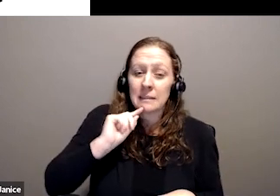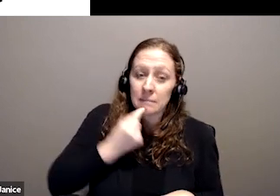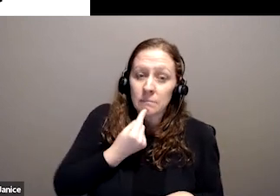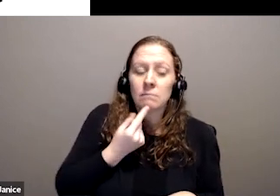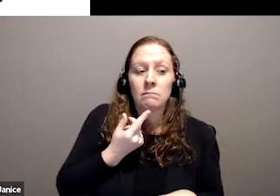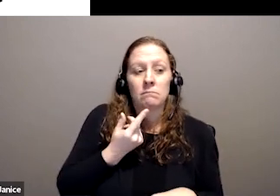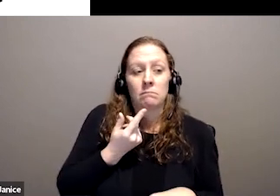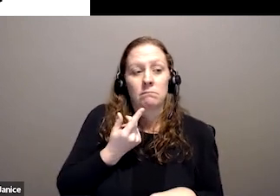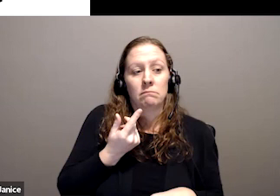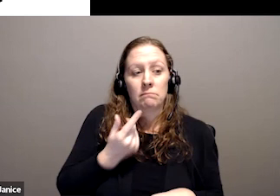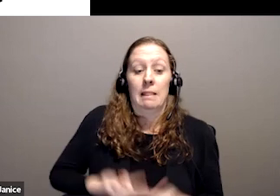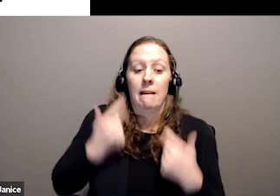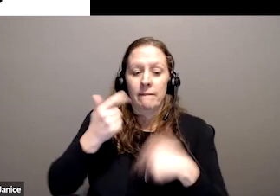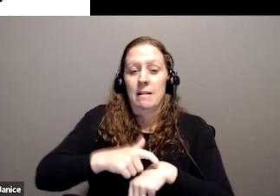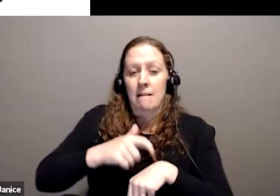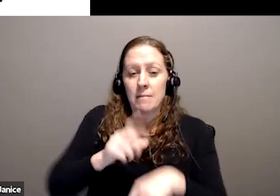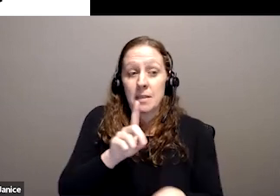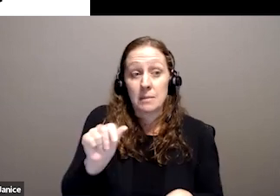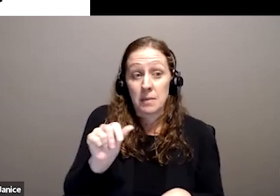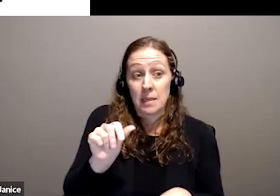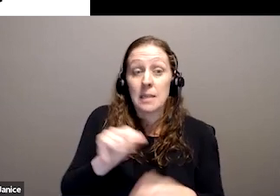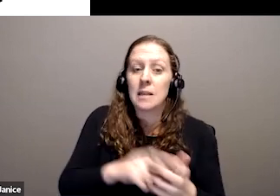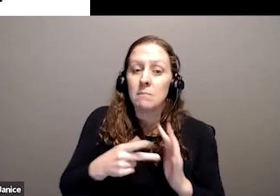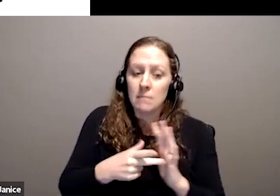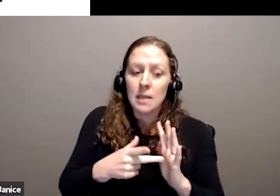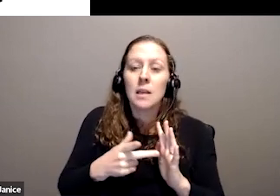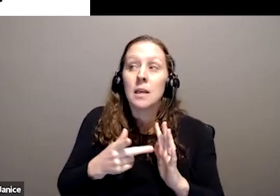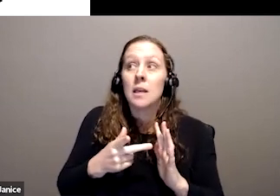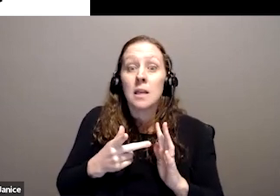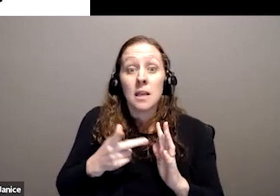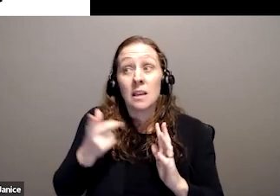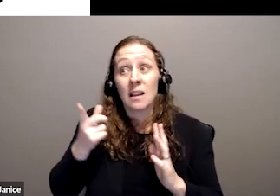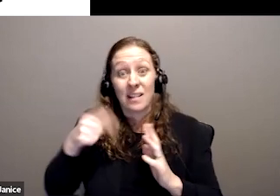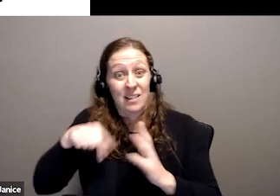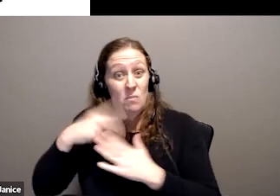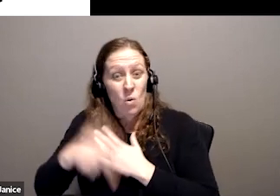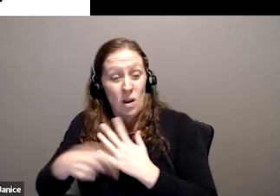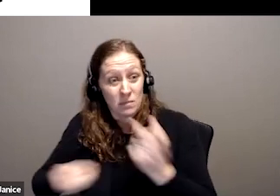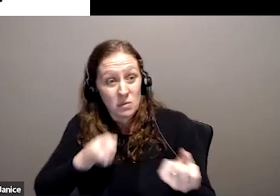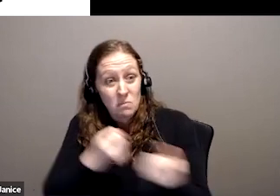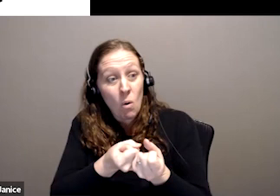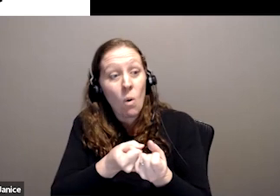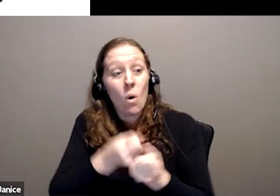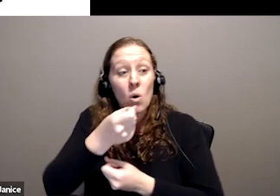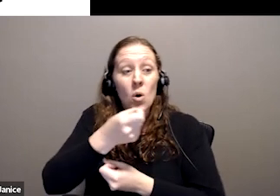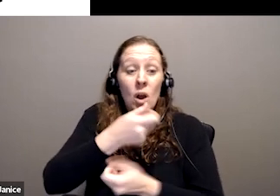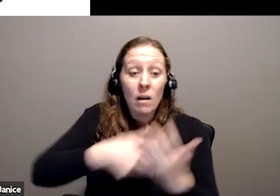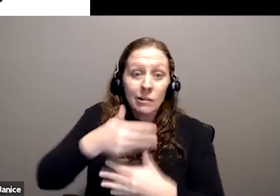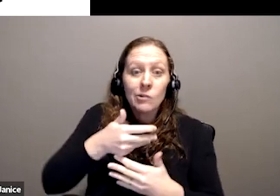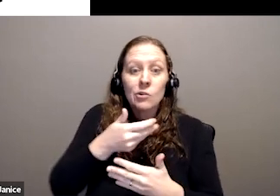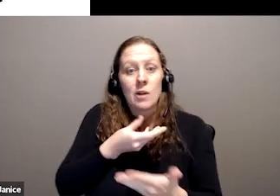and so can support optimal lifetime outcomes in terms of economic and social participation.